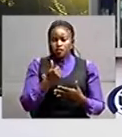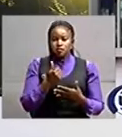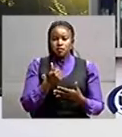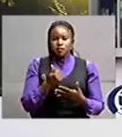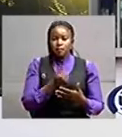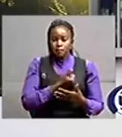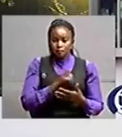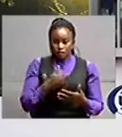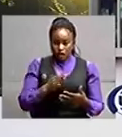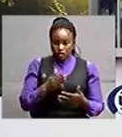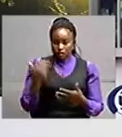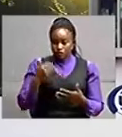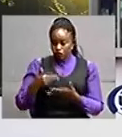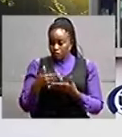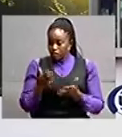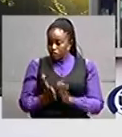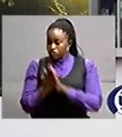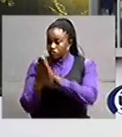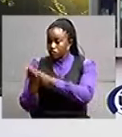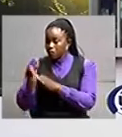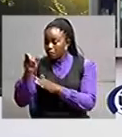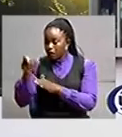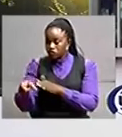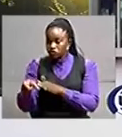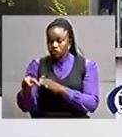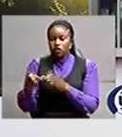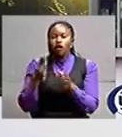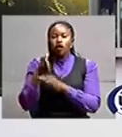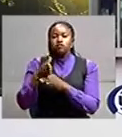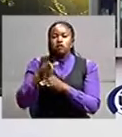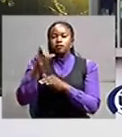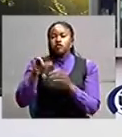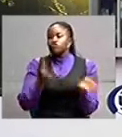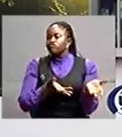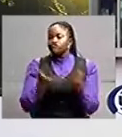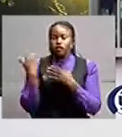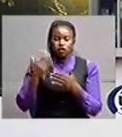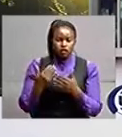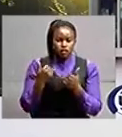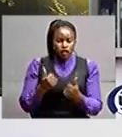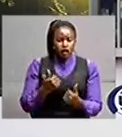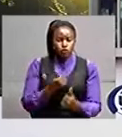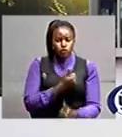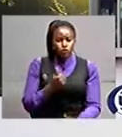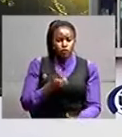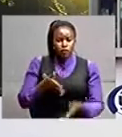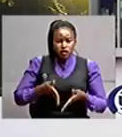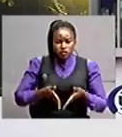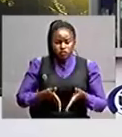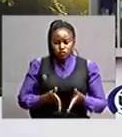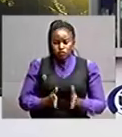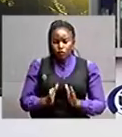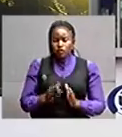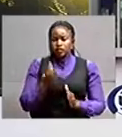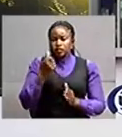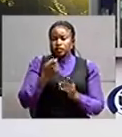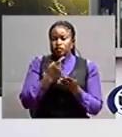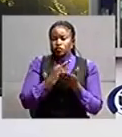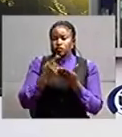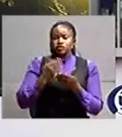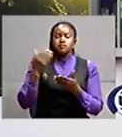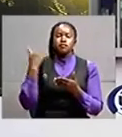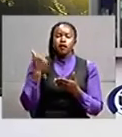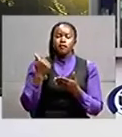trusted kabugo yoneki had given birth to masireka isaac six weeks back before he was taken by a one ifungu angel